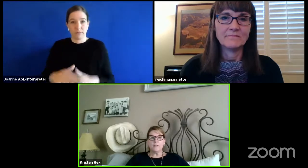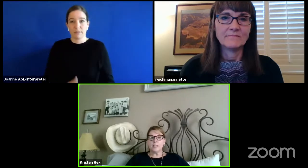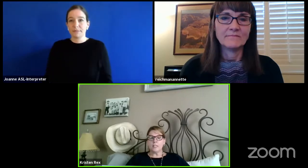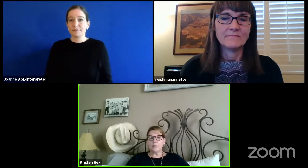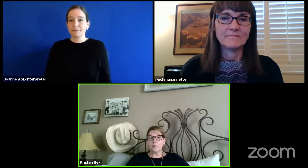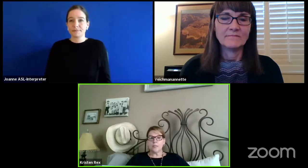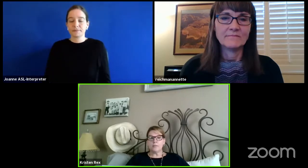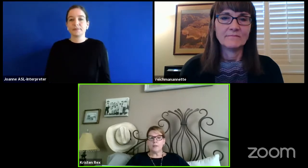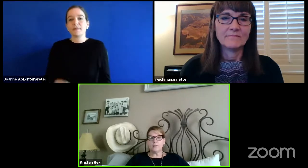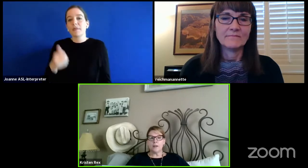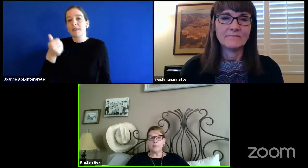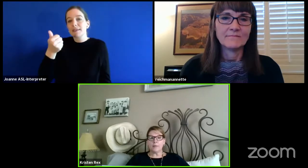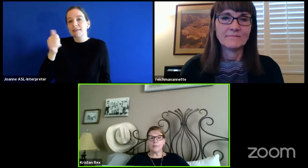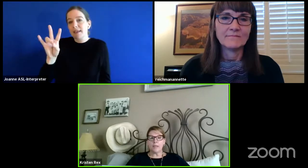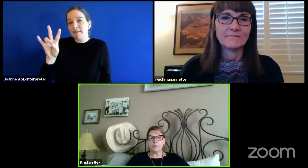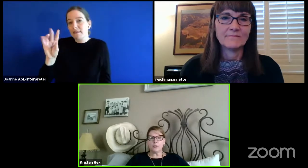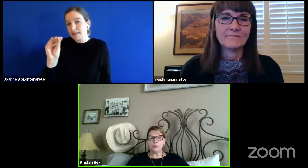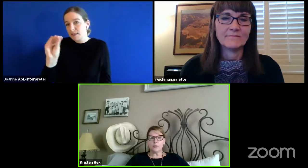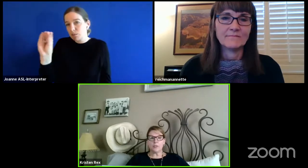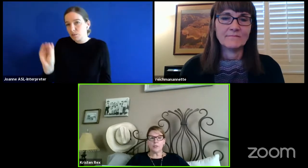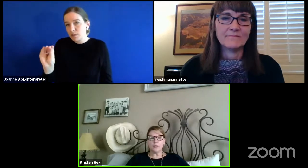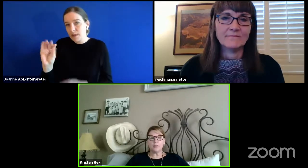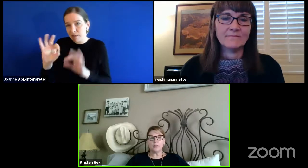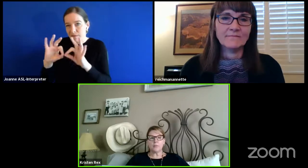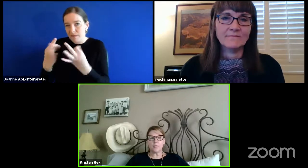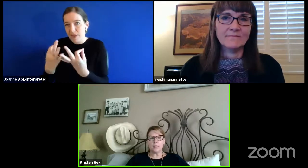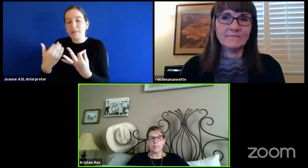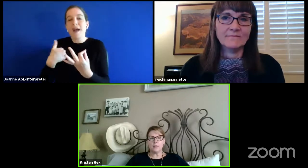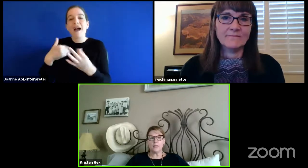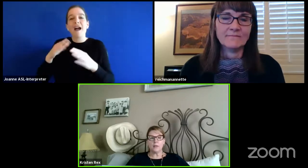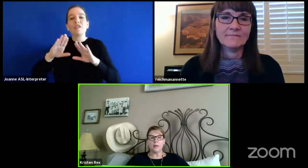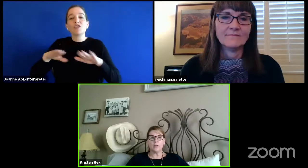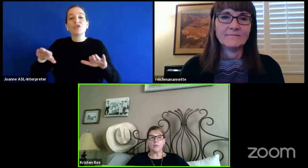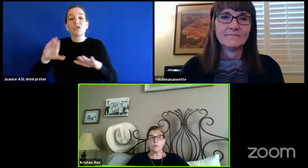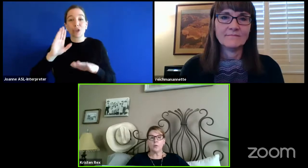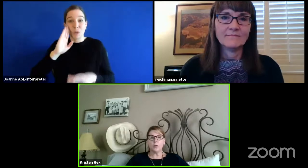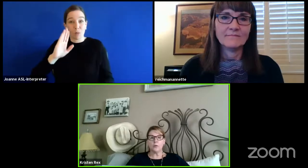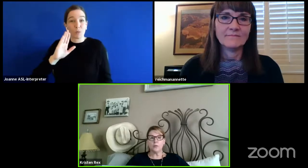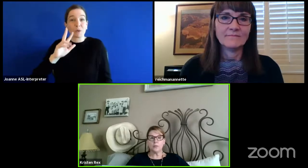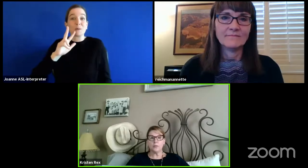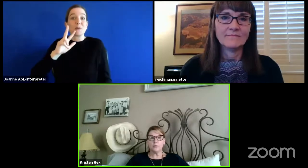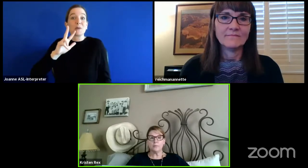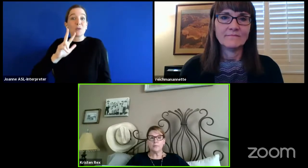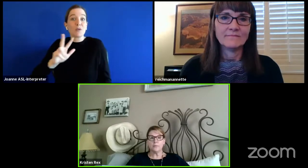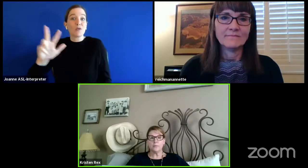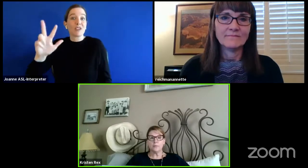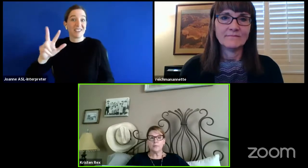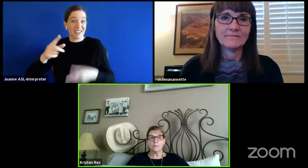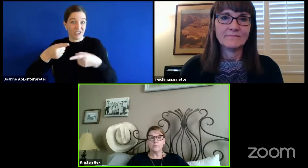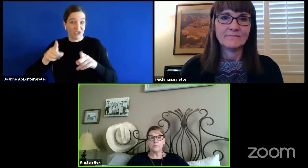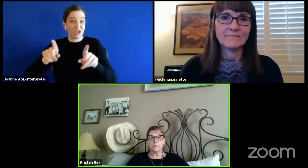17% of our families have children turning three during our school closures.